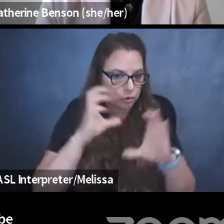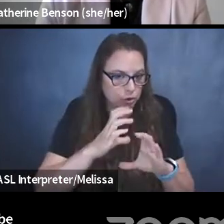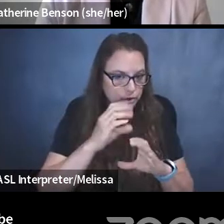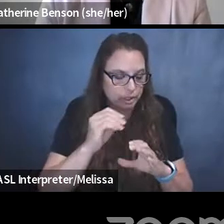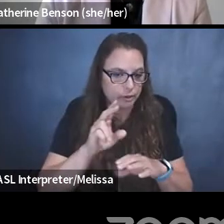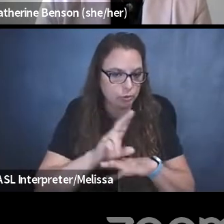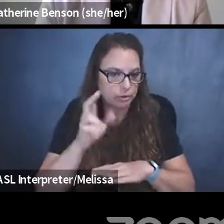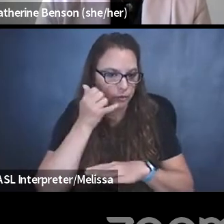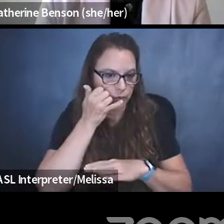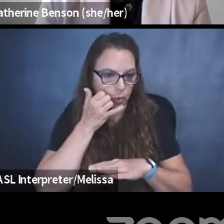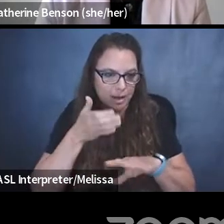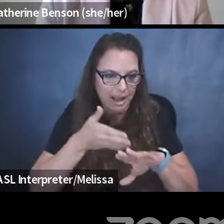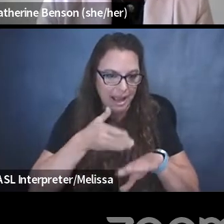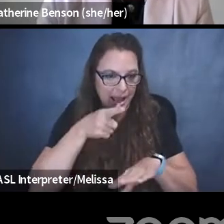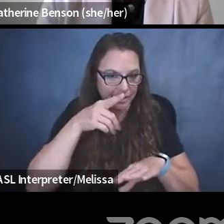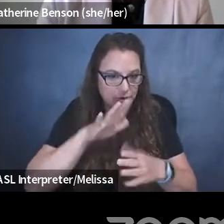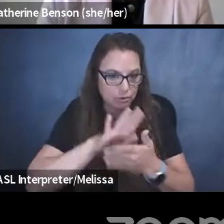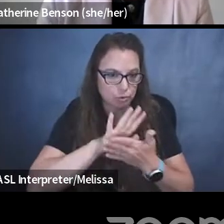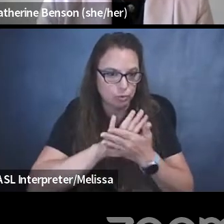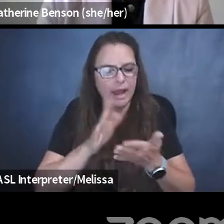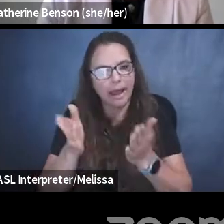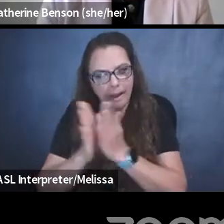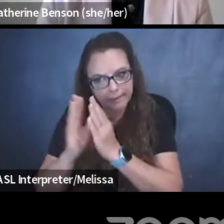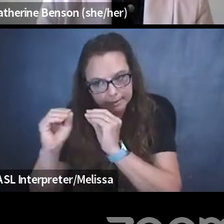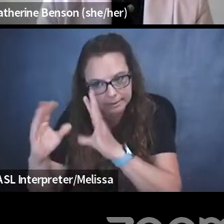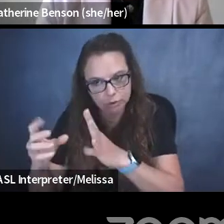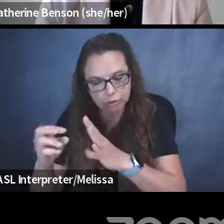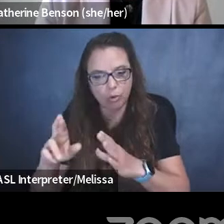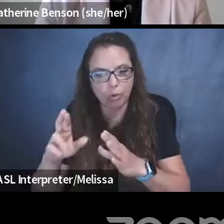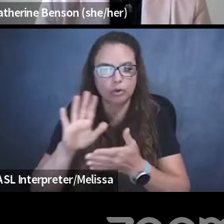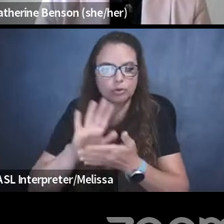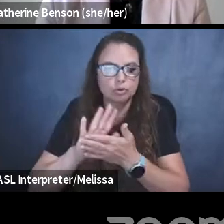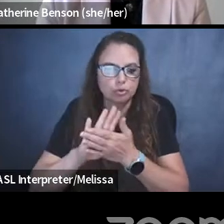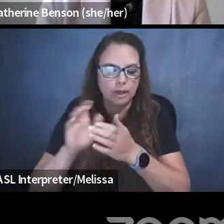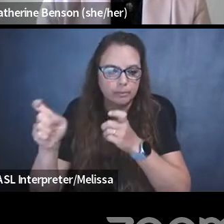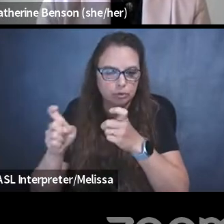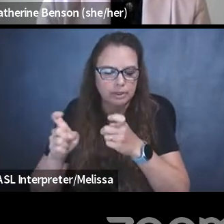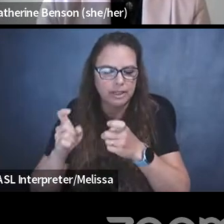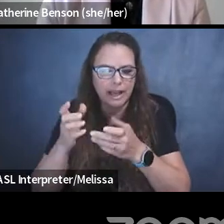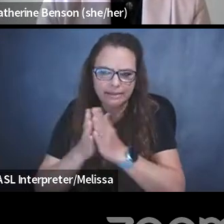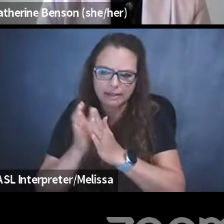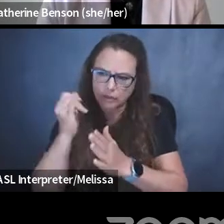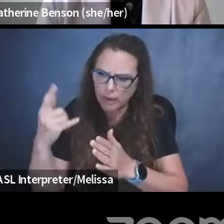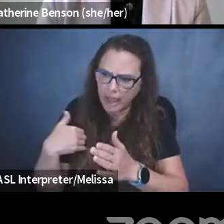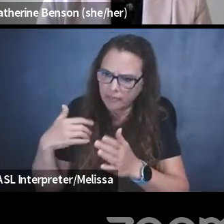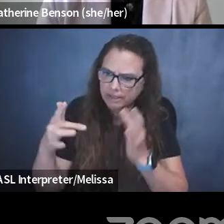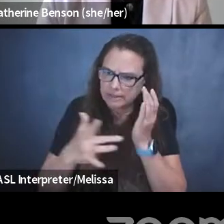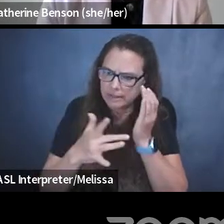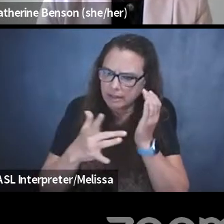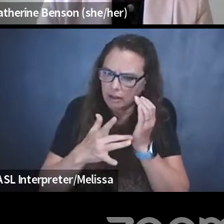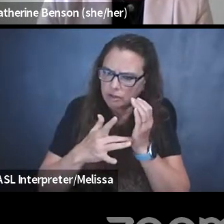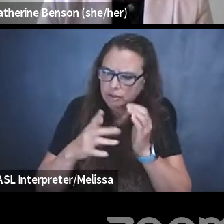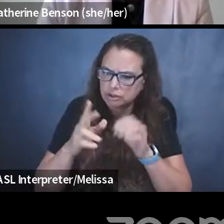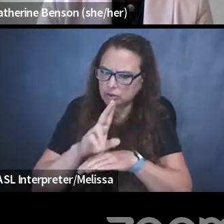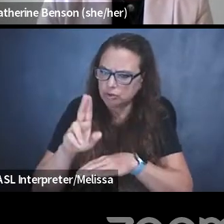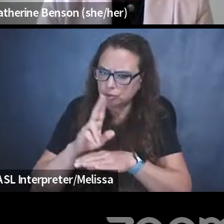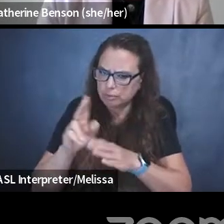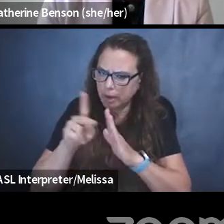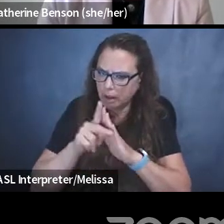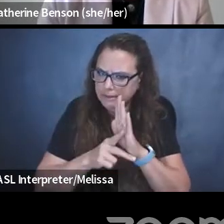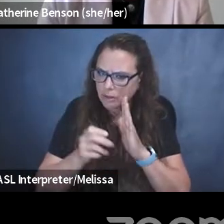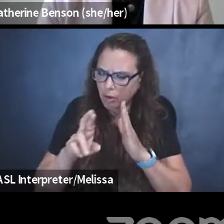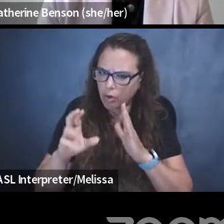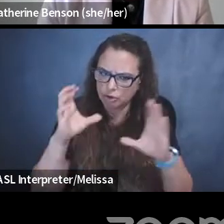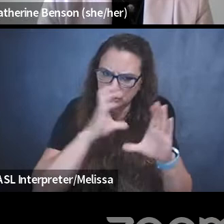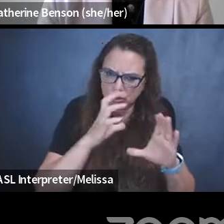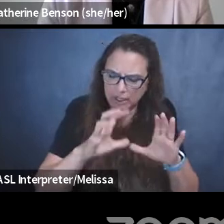school, ask a teacher or other school administrator if there is a technology use policy or a search and seizure policy that you can read. If